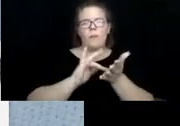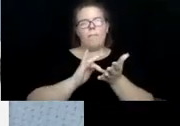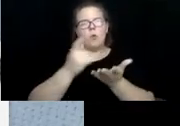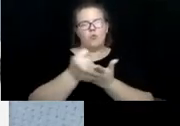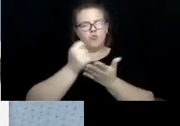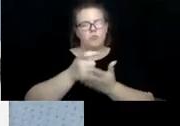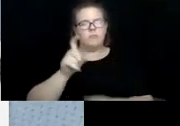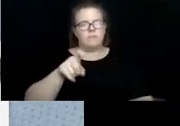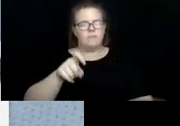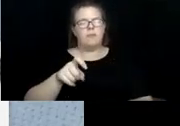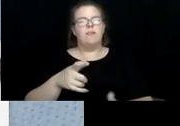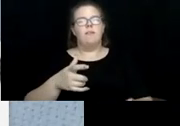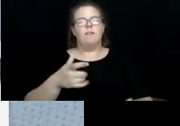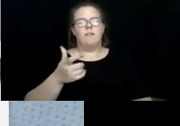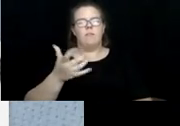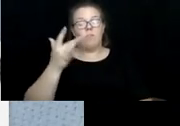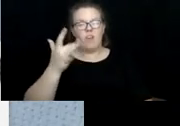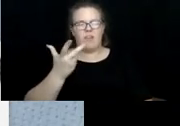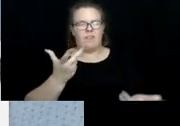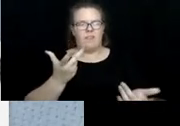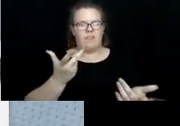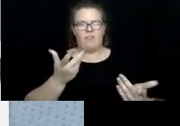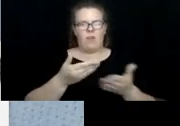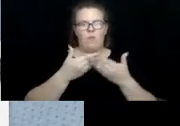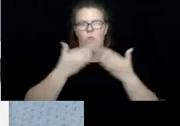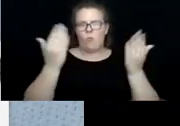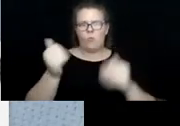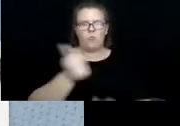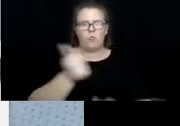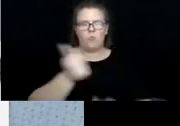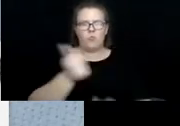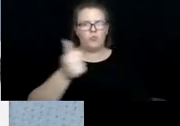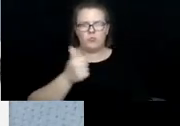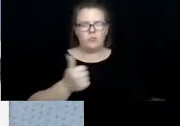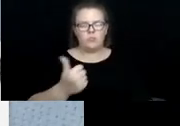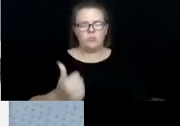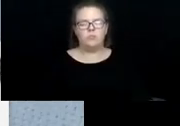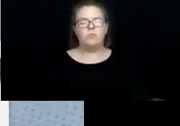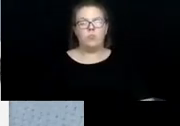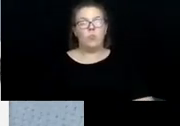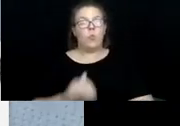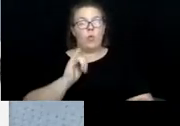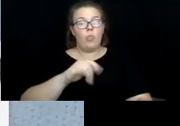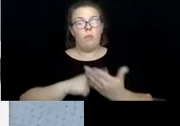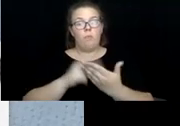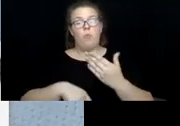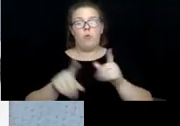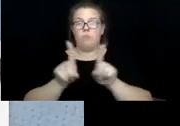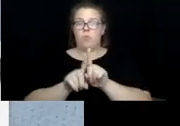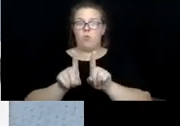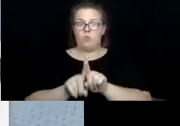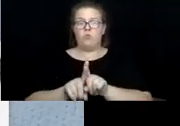And, uh, because they couldn't, they couldn't find anybody who didn't have anybody to take them. That program is also a result